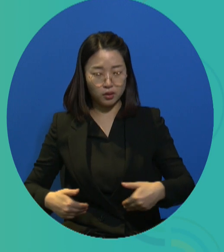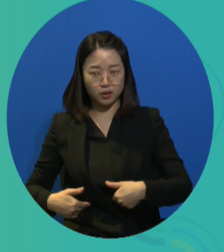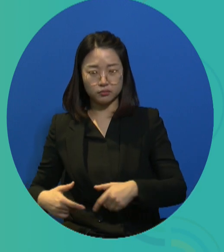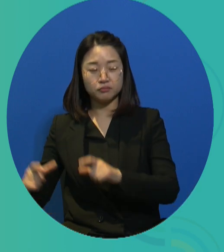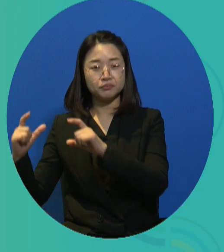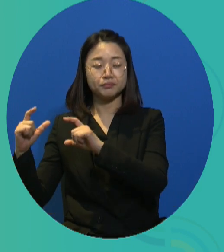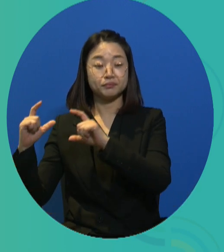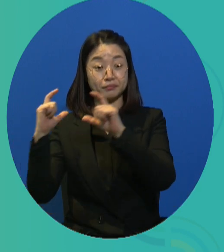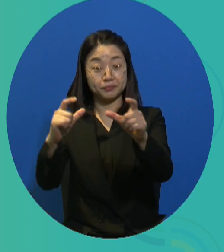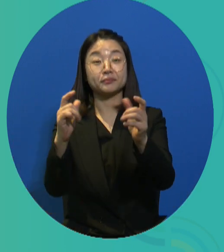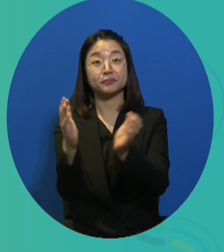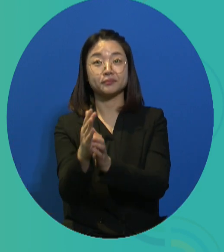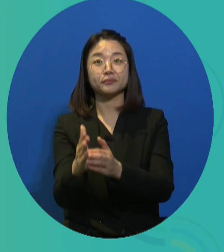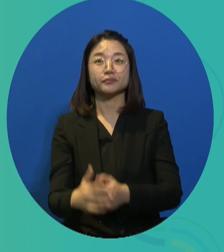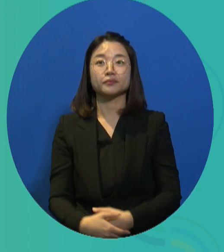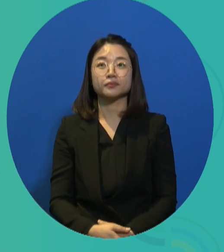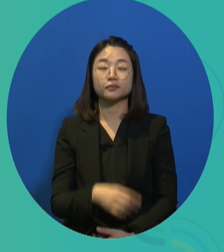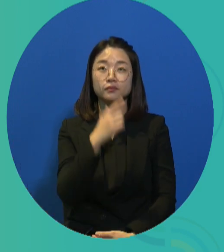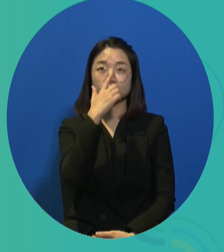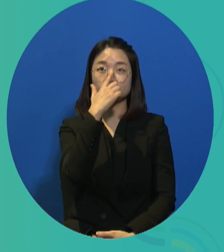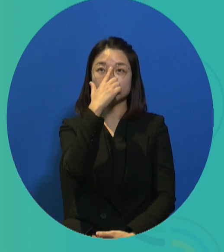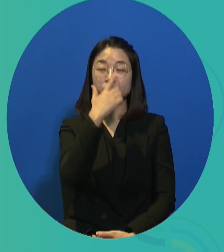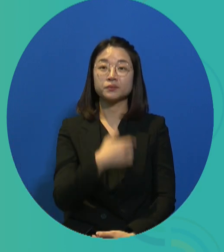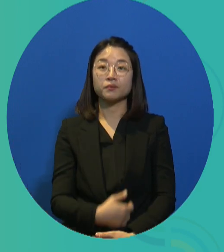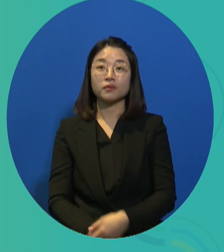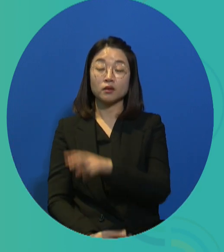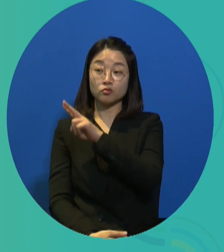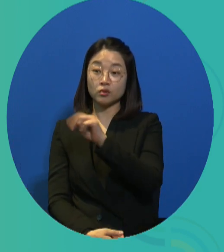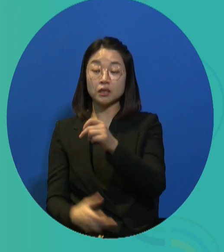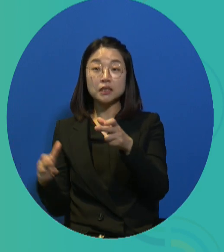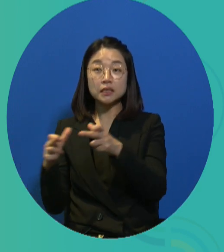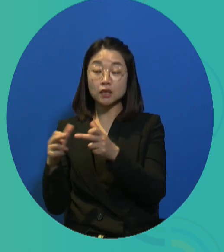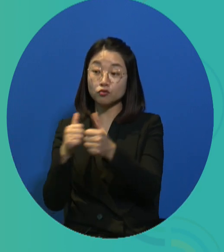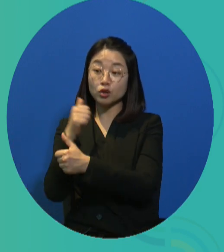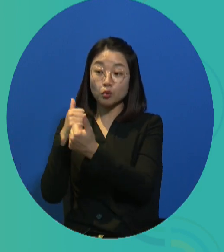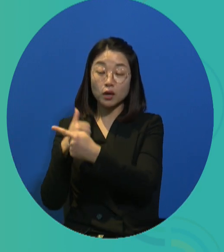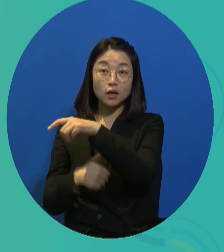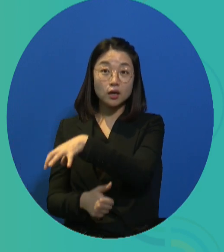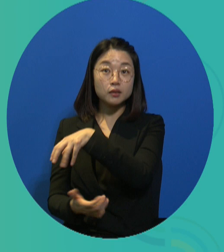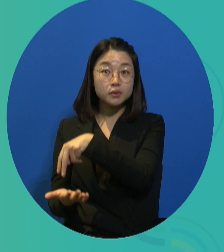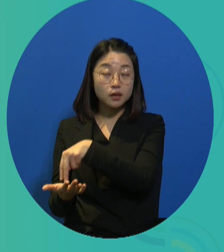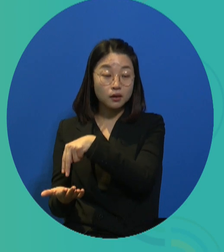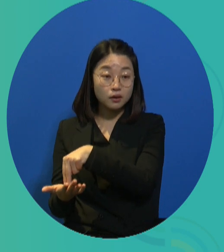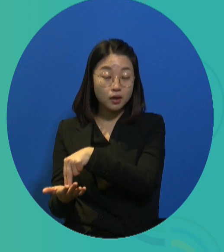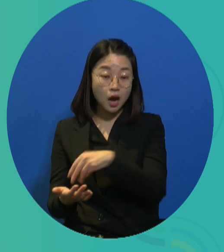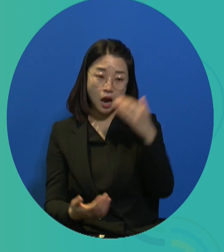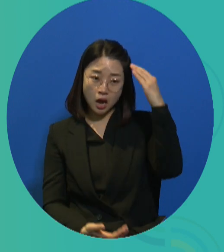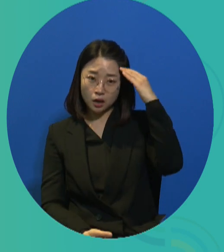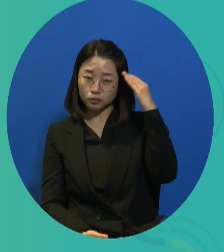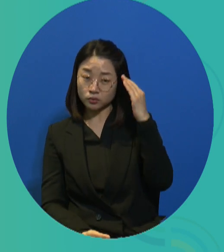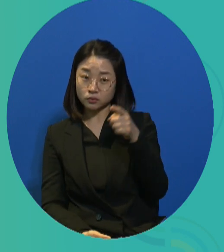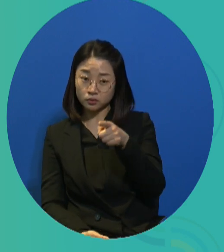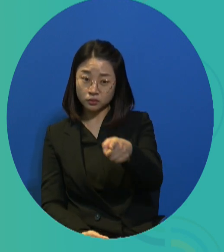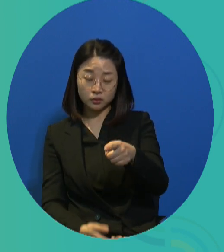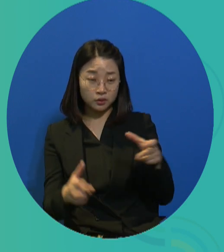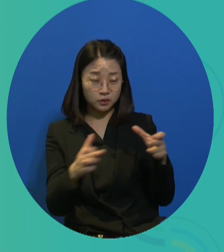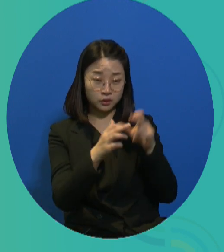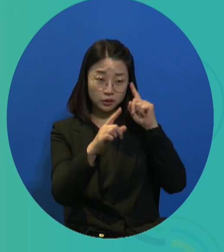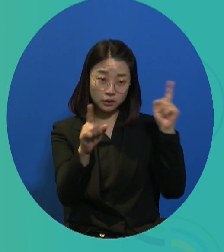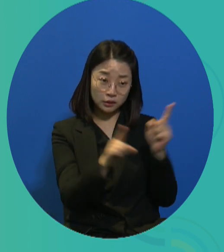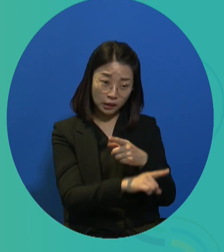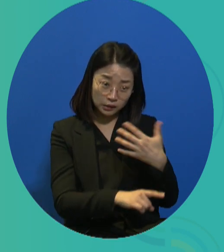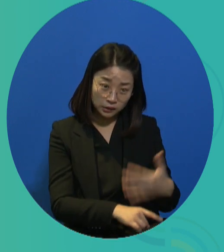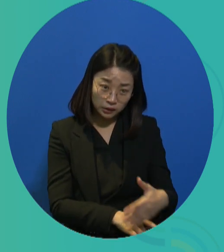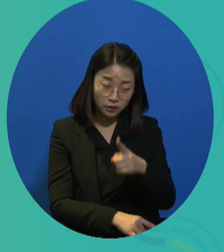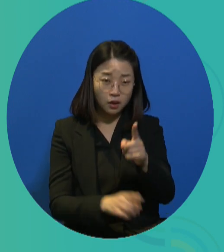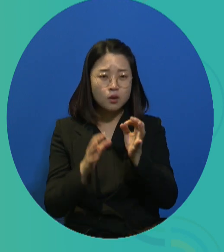stakeholders and it recommends Korea to continue to carry out educational and awareness raising campaigns.